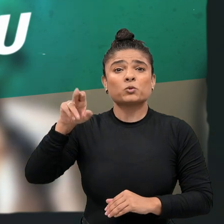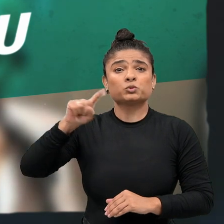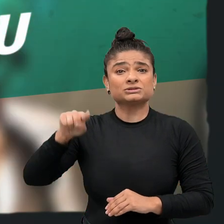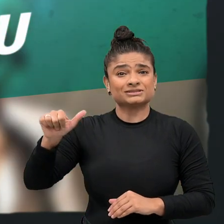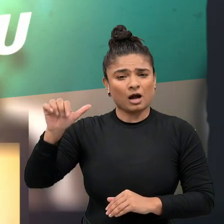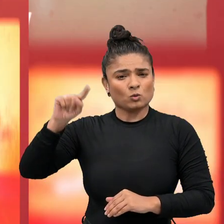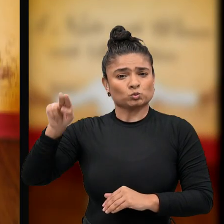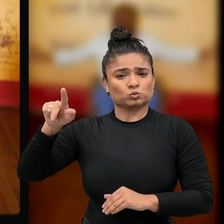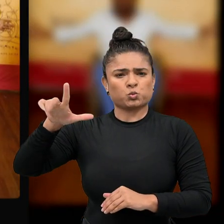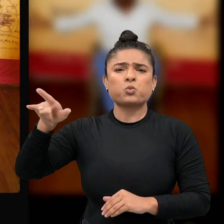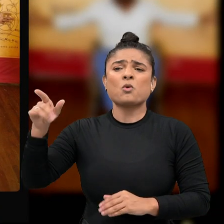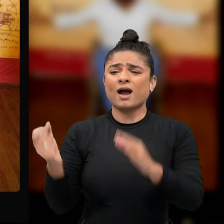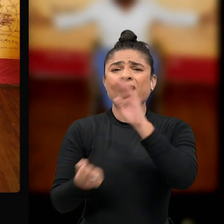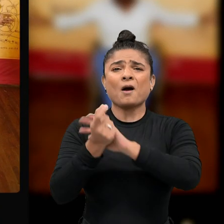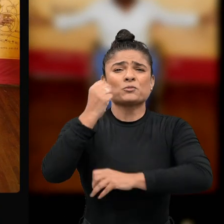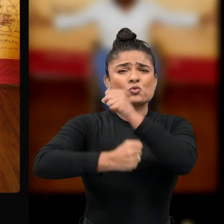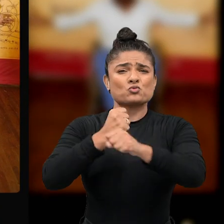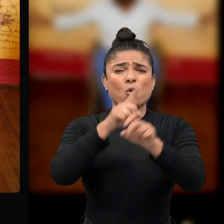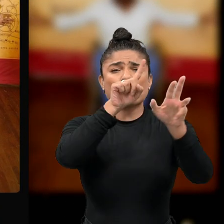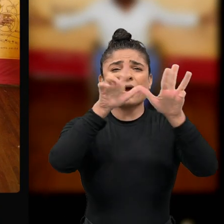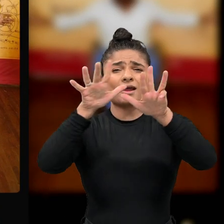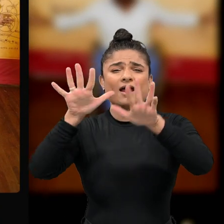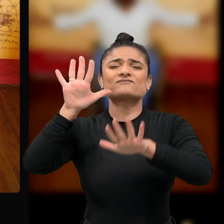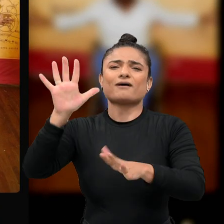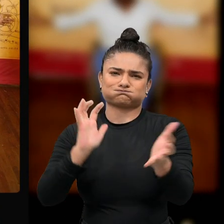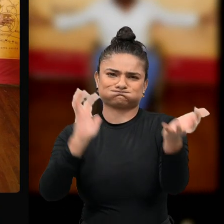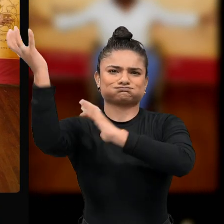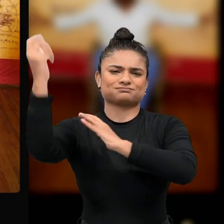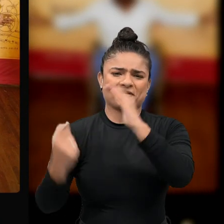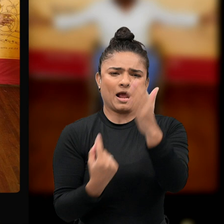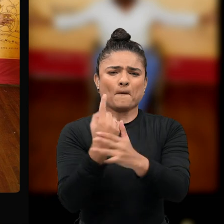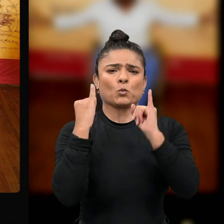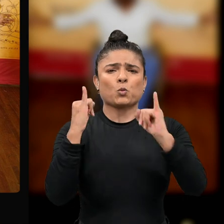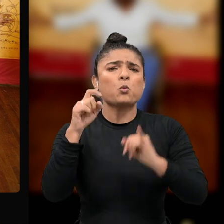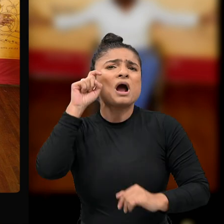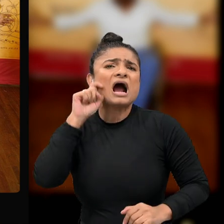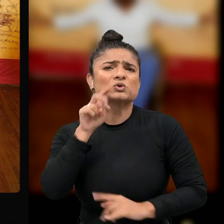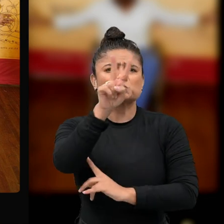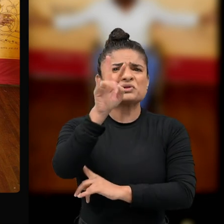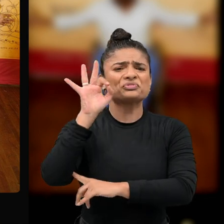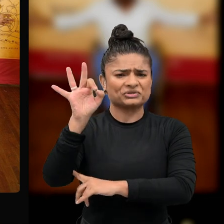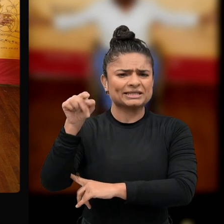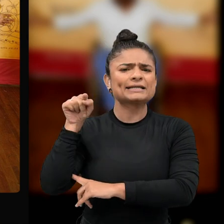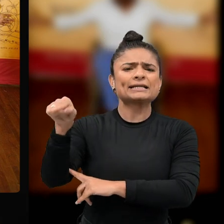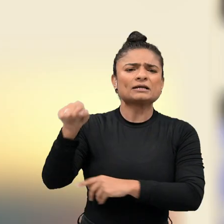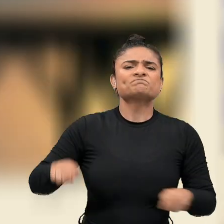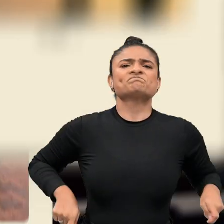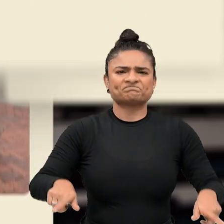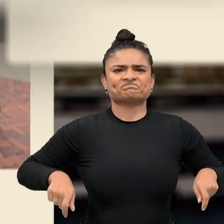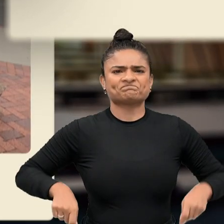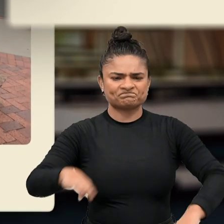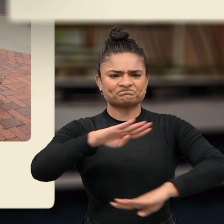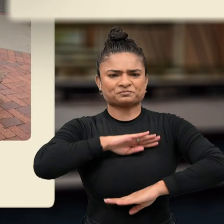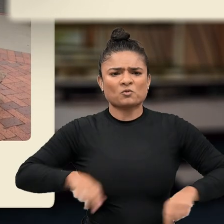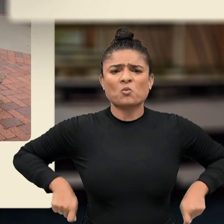Musa Zulu's life took a dramatic and unexpected turn in 1995 when he was 23 years old. Paralyzed and